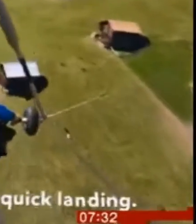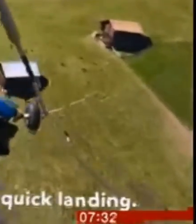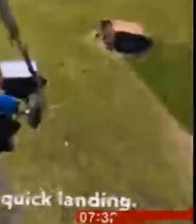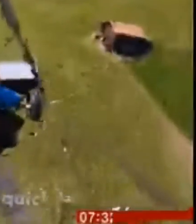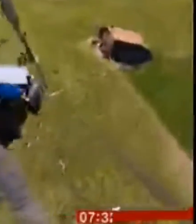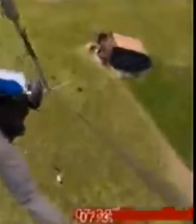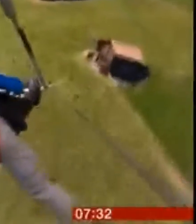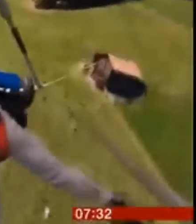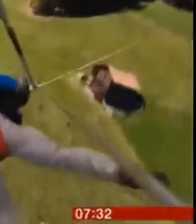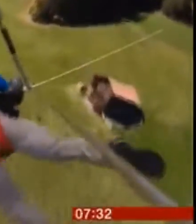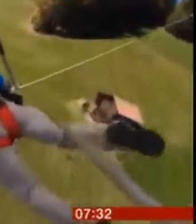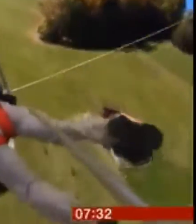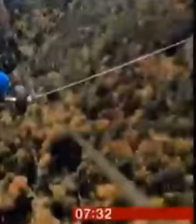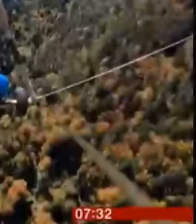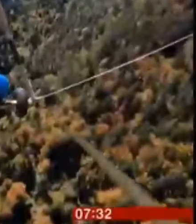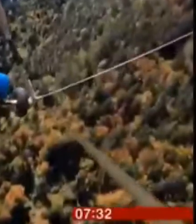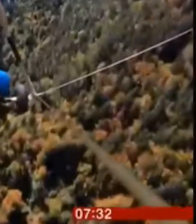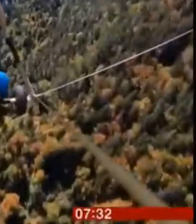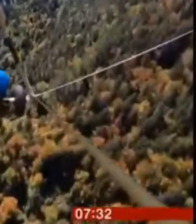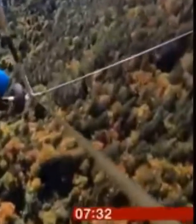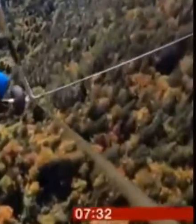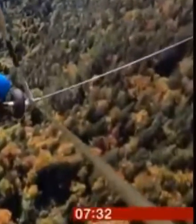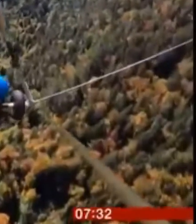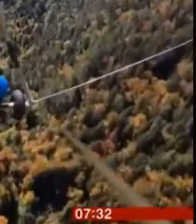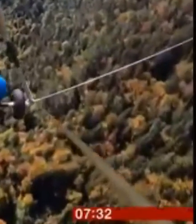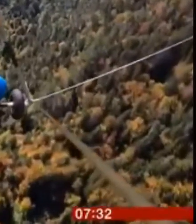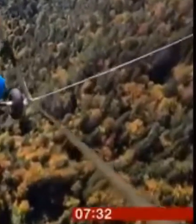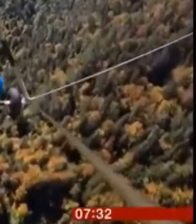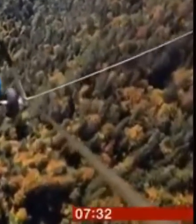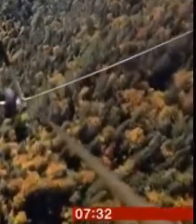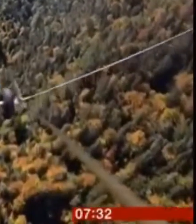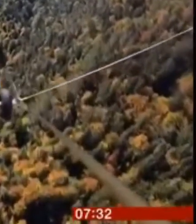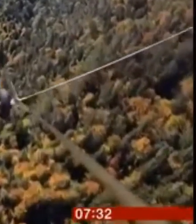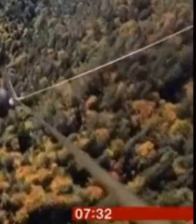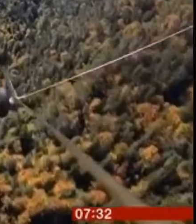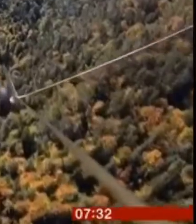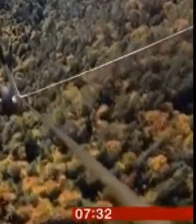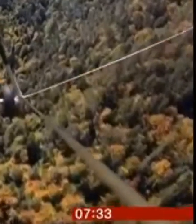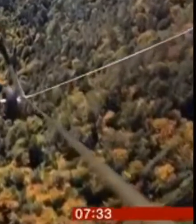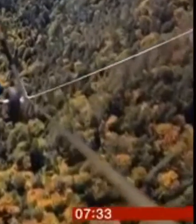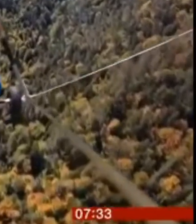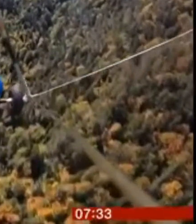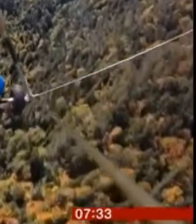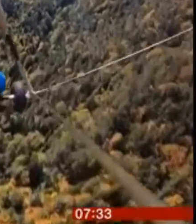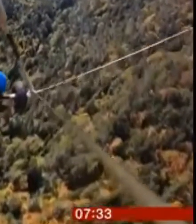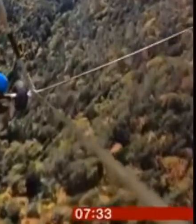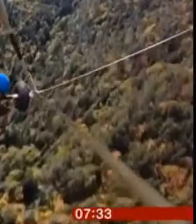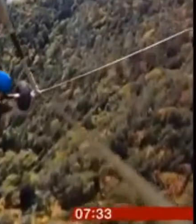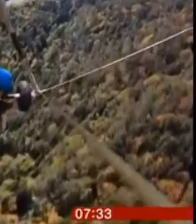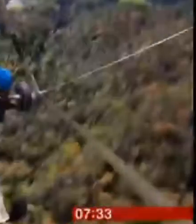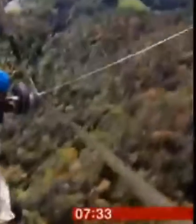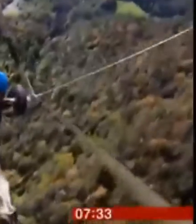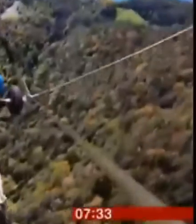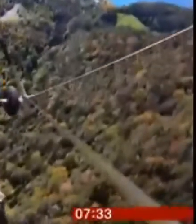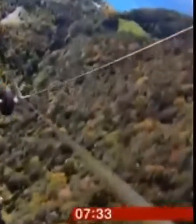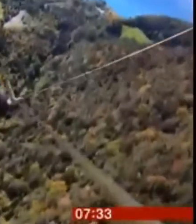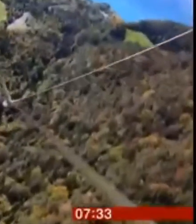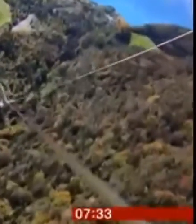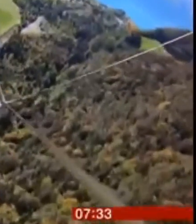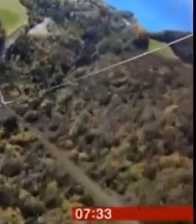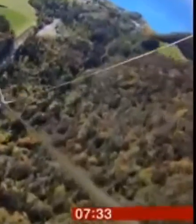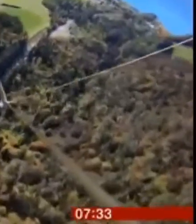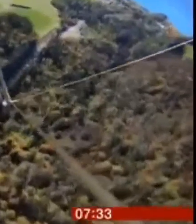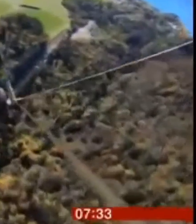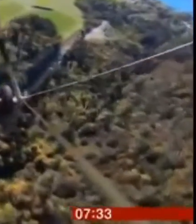gliding, it was more clinging on and a lot more heart in the mouth than he'd signed up for. Four minutes, four